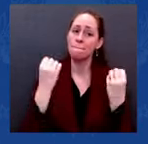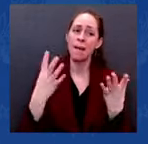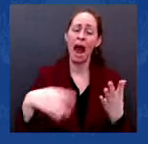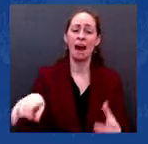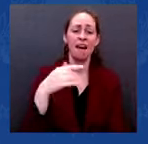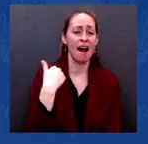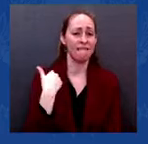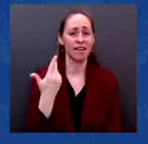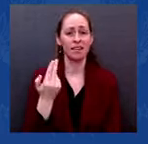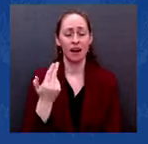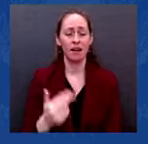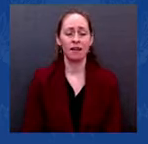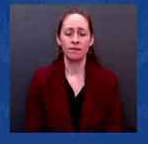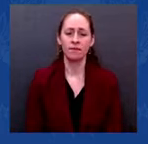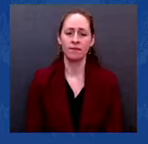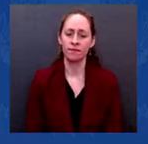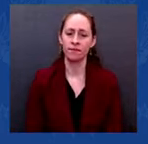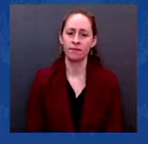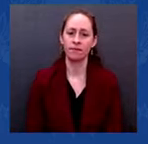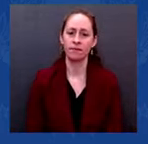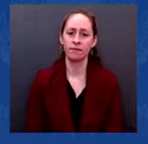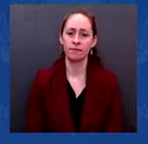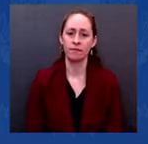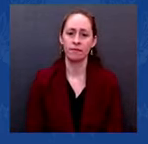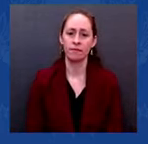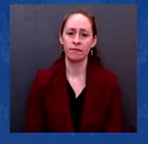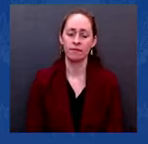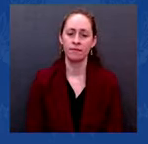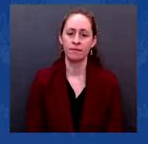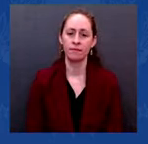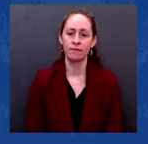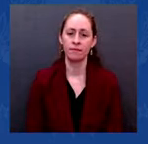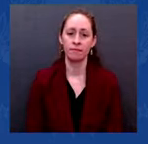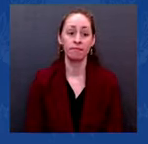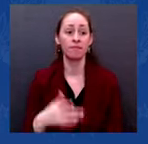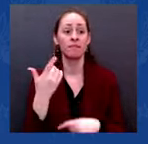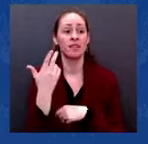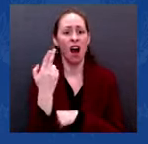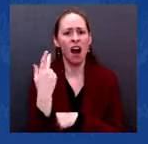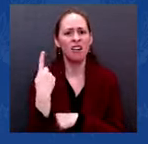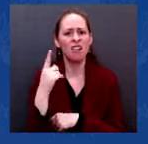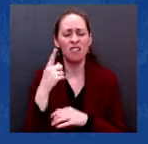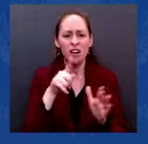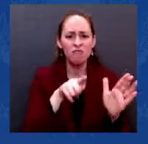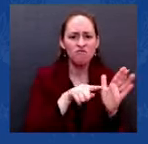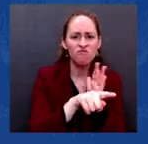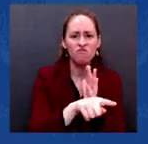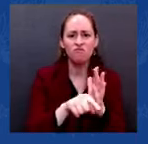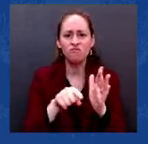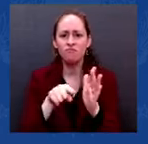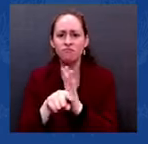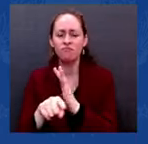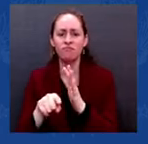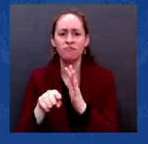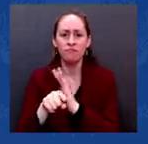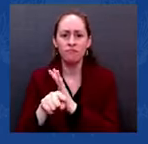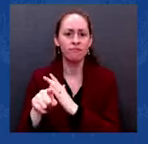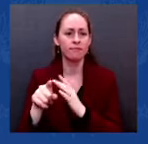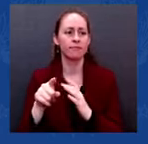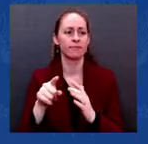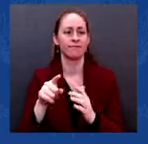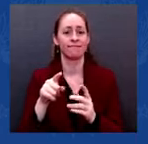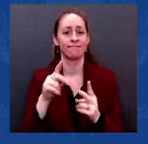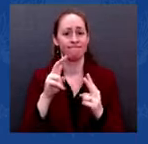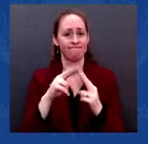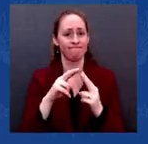heroes, Detective Rivera and Detective Mora, are weapons of war. They're not used to hunt